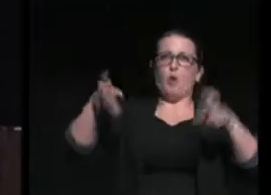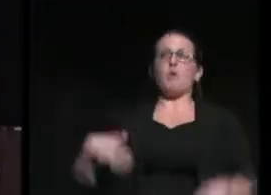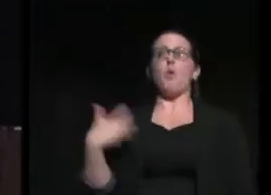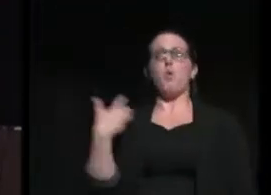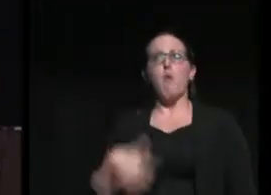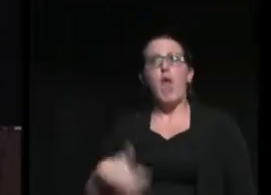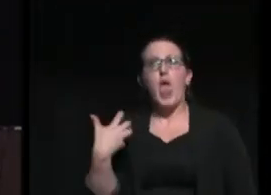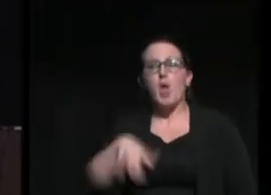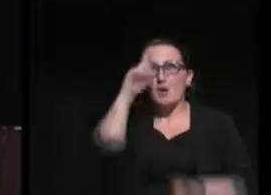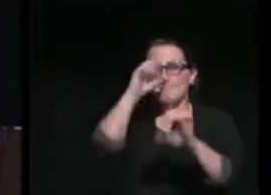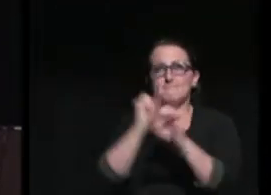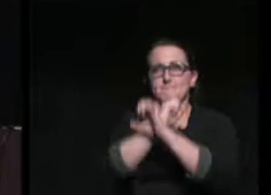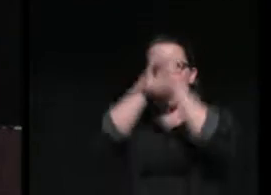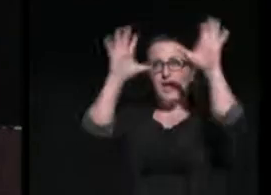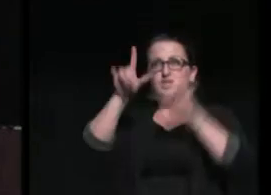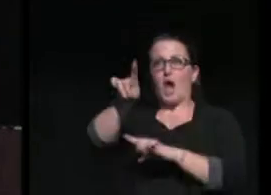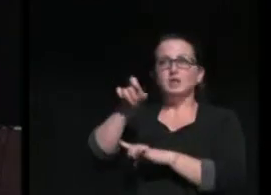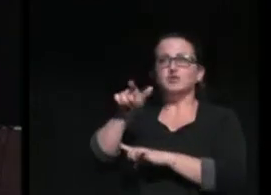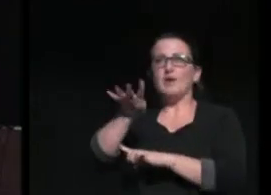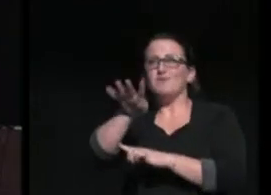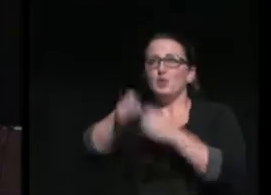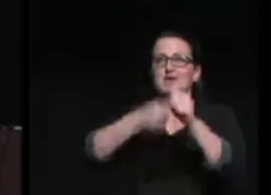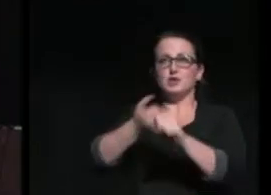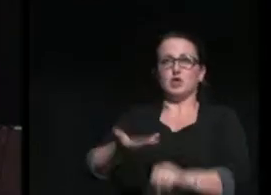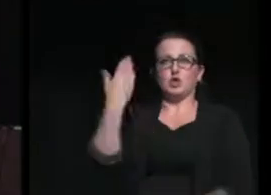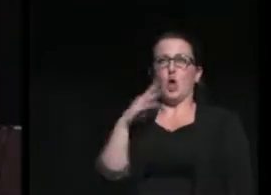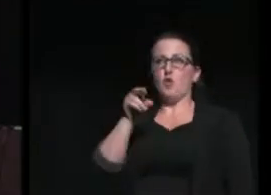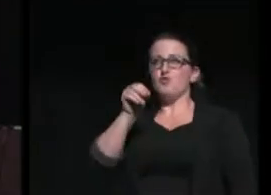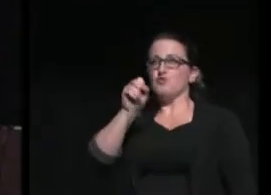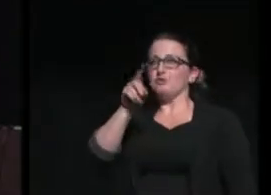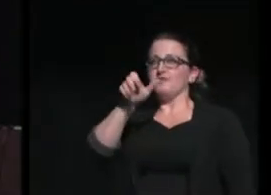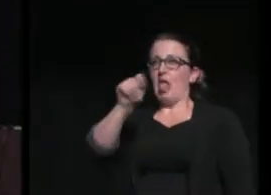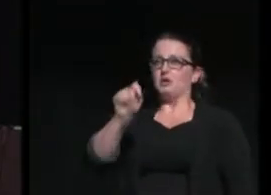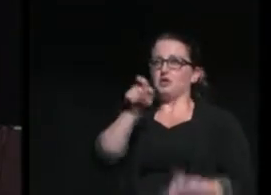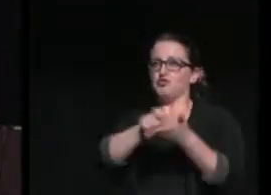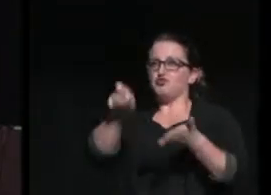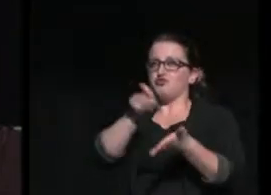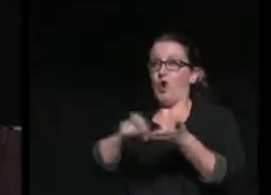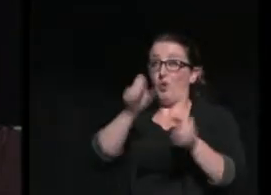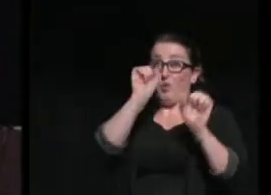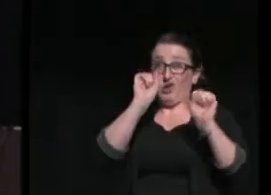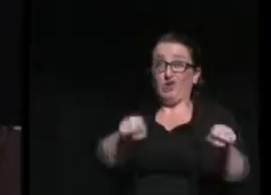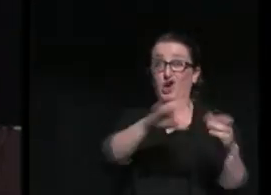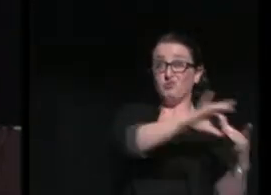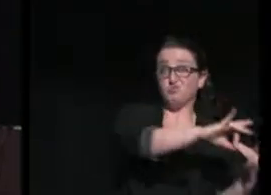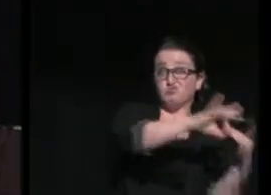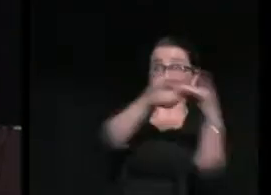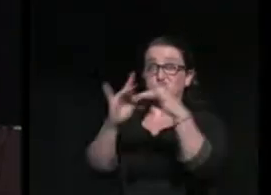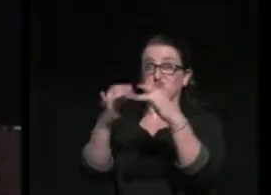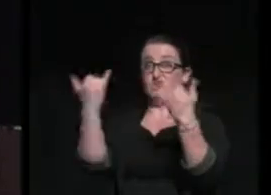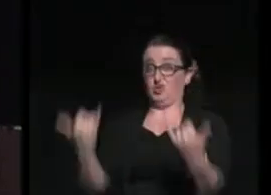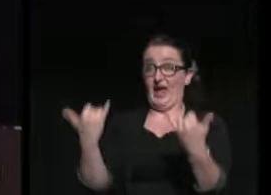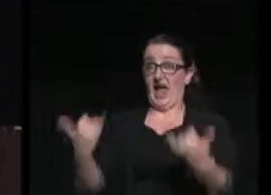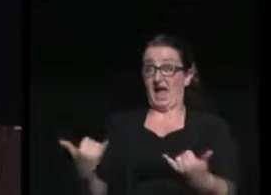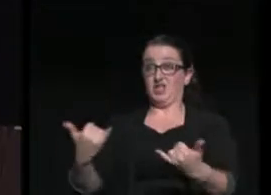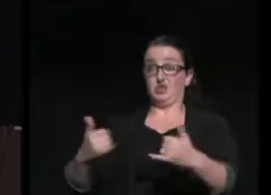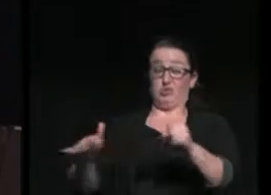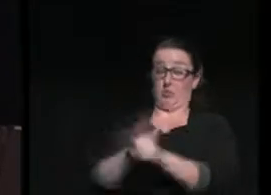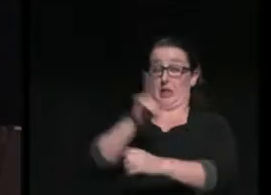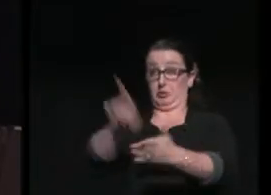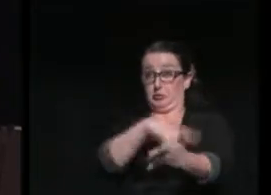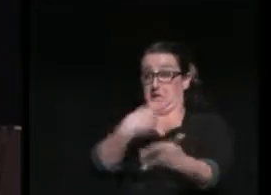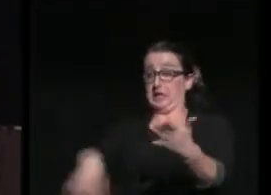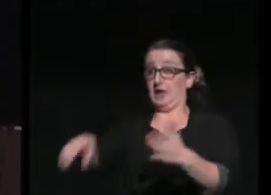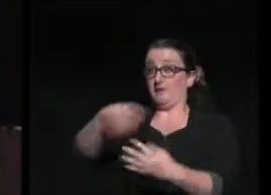nearly 124 years ago, Teddy Roosevelt wrote, what could pass today is a blistering critique of social media.